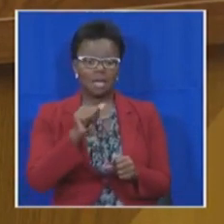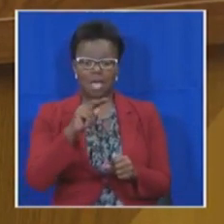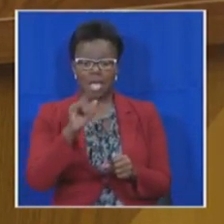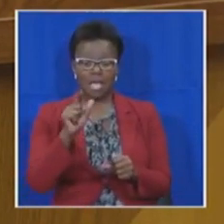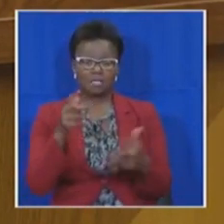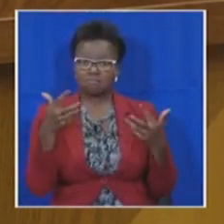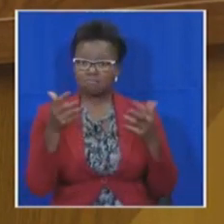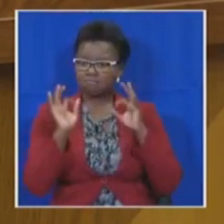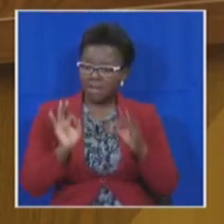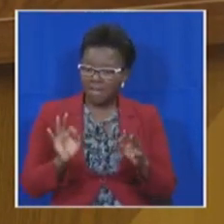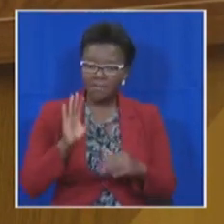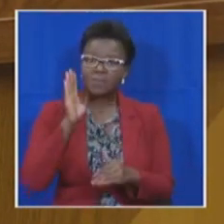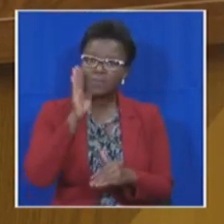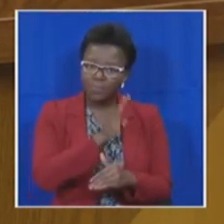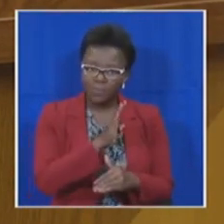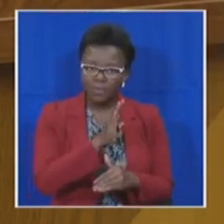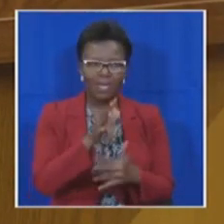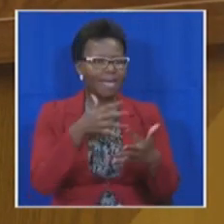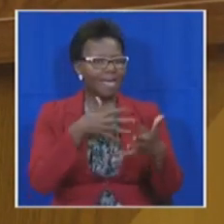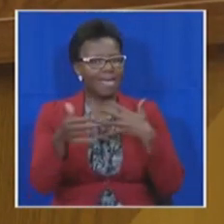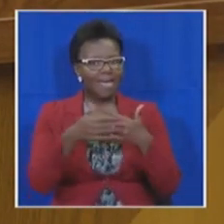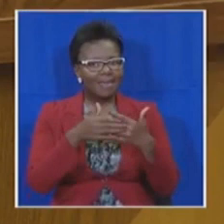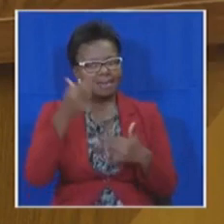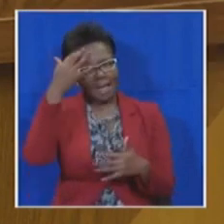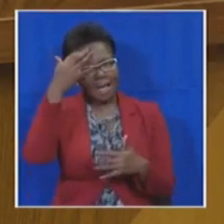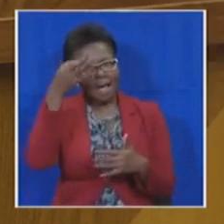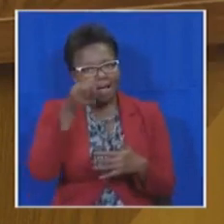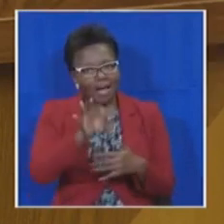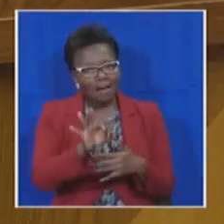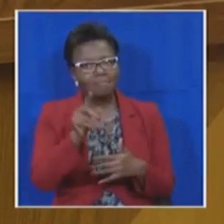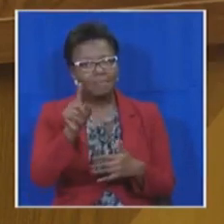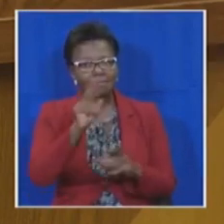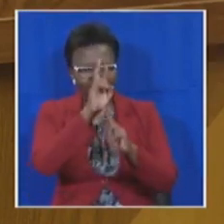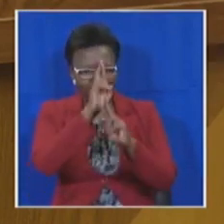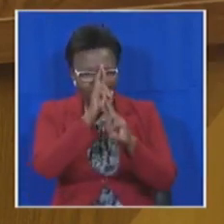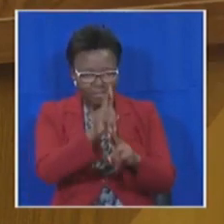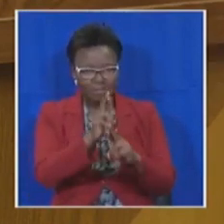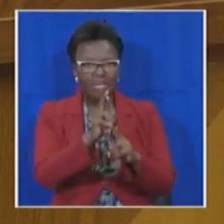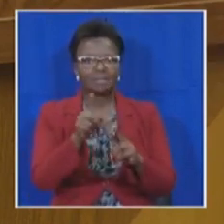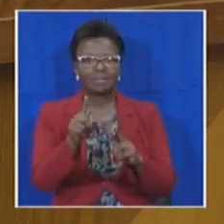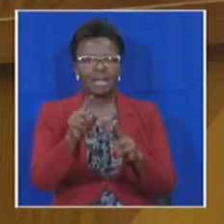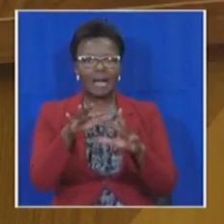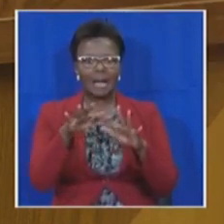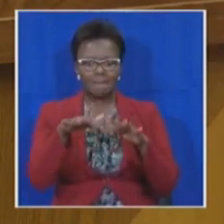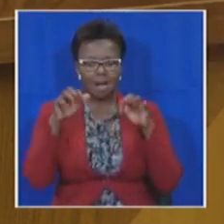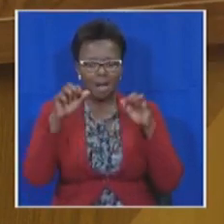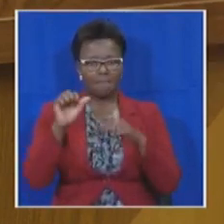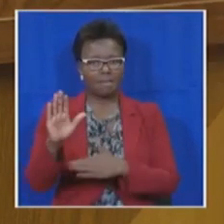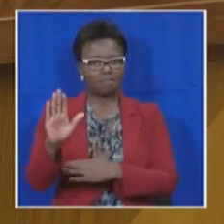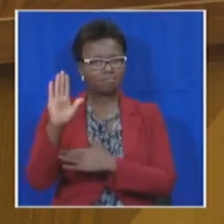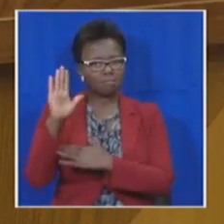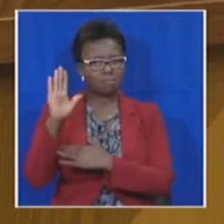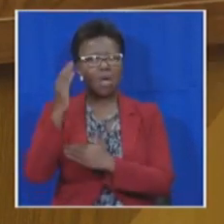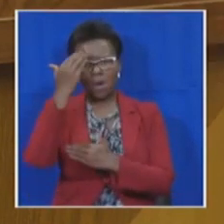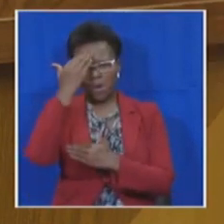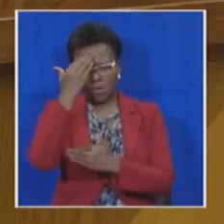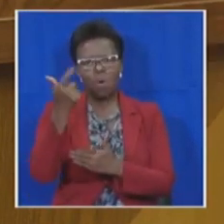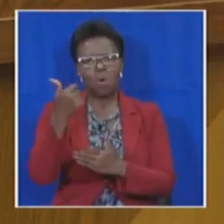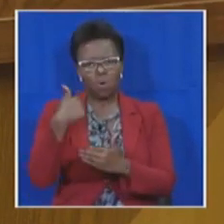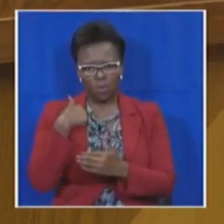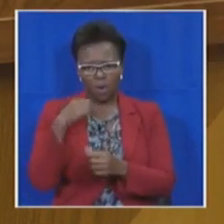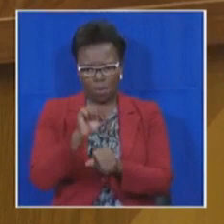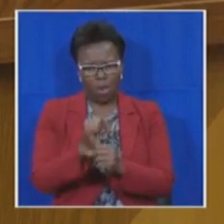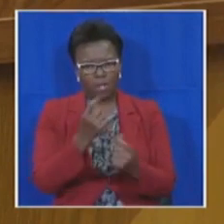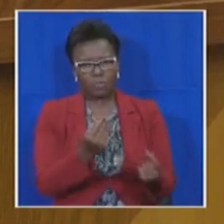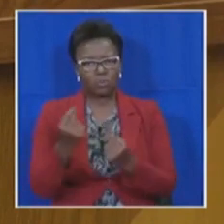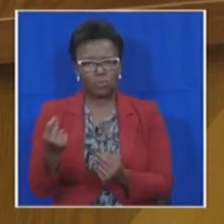nor will it ever be, any government that respects the oath of public service will acknowledge its wrongdoings where they exist. It will apologize